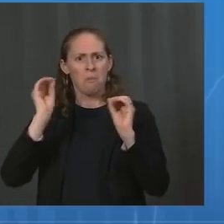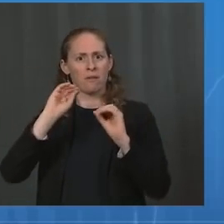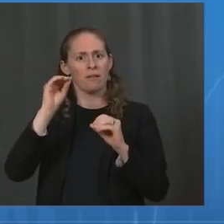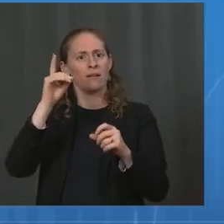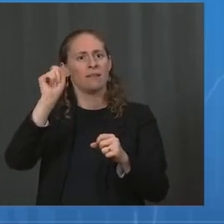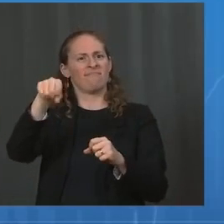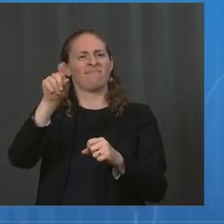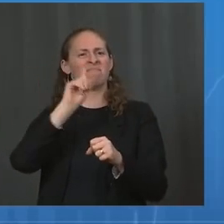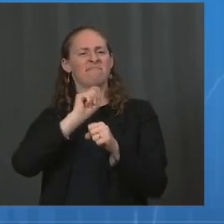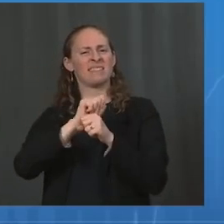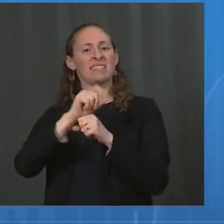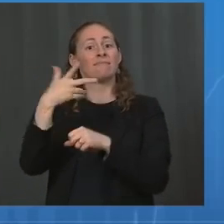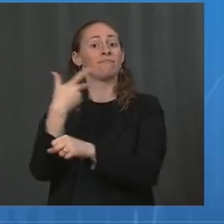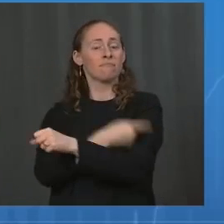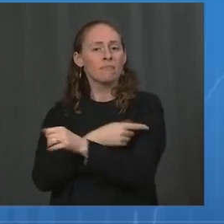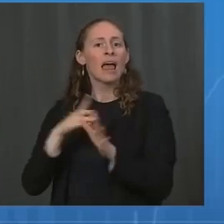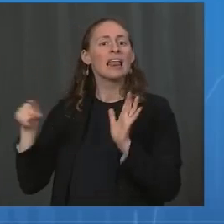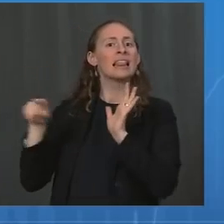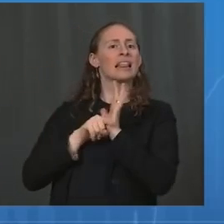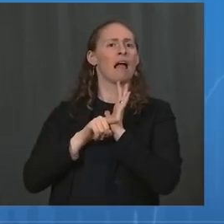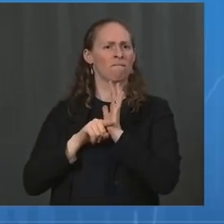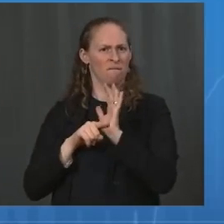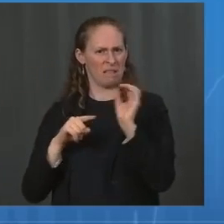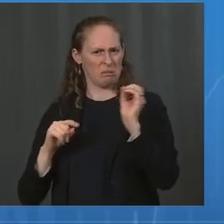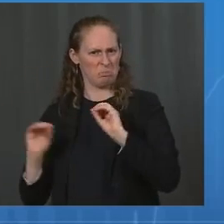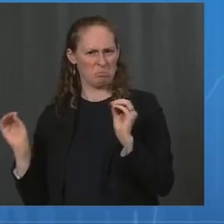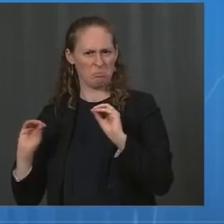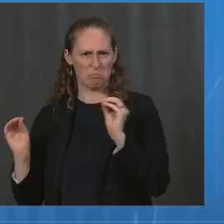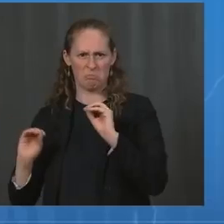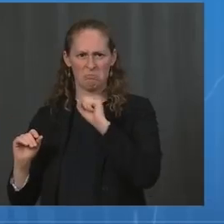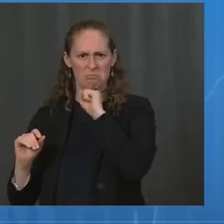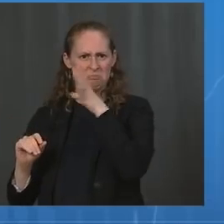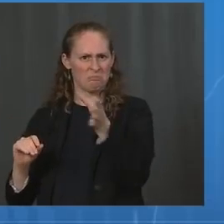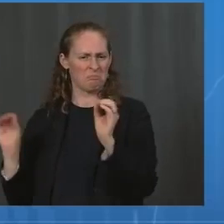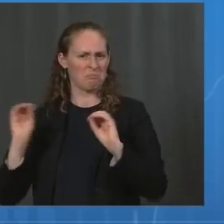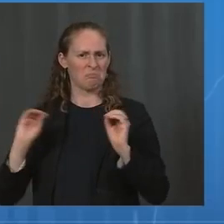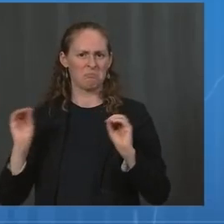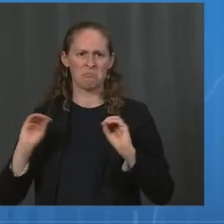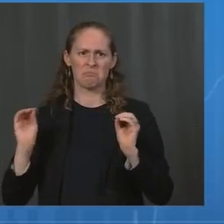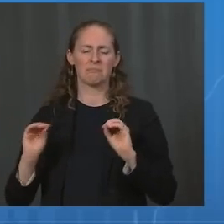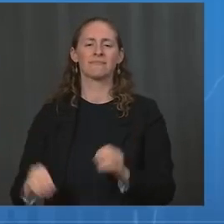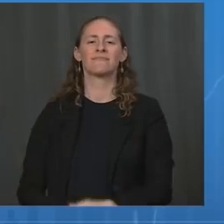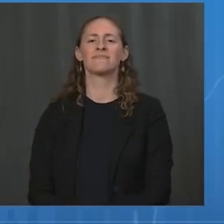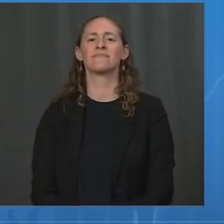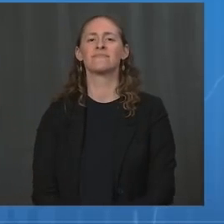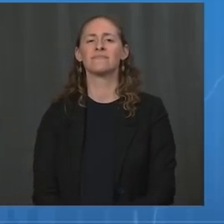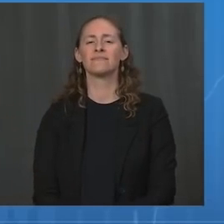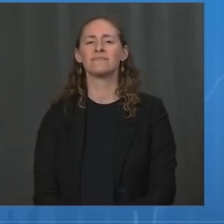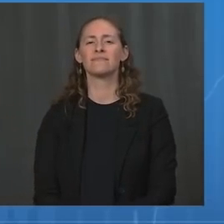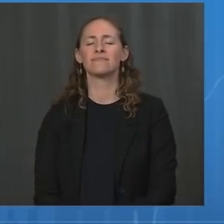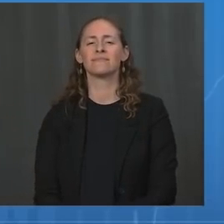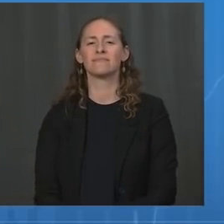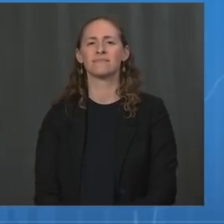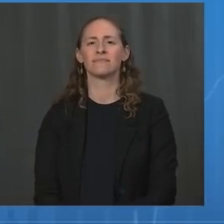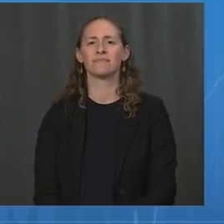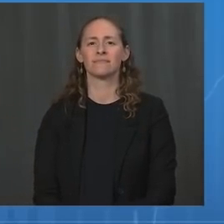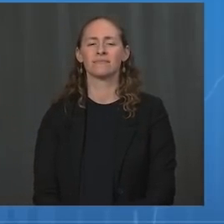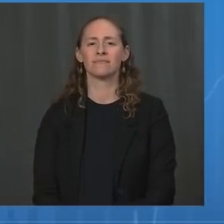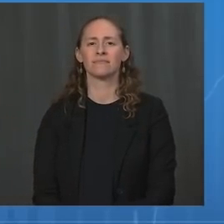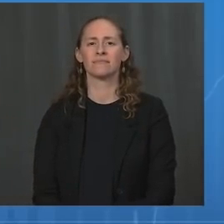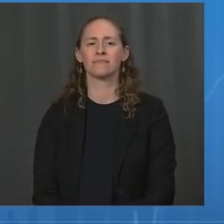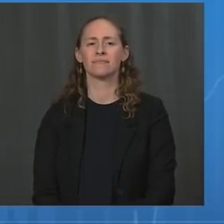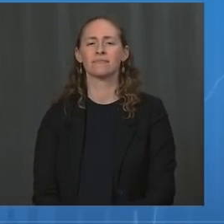received an mRNA COVID-19 vaccine. Next slide. And if you look at the immunogenicity